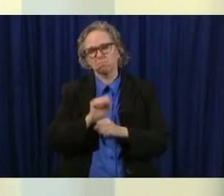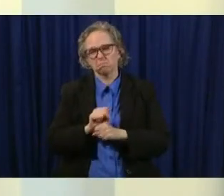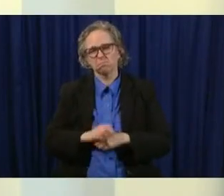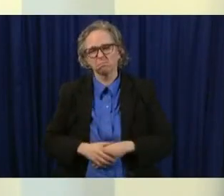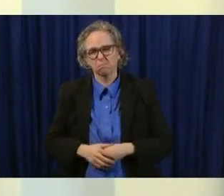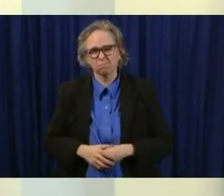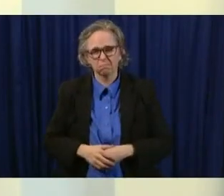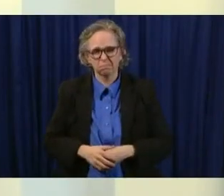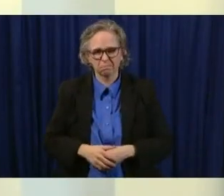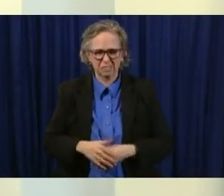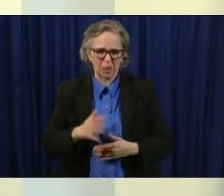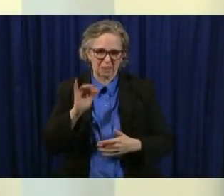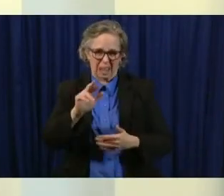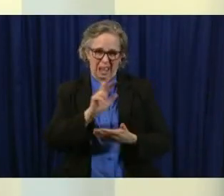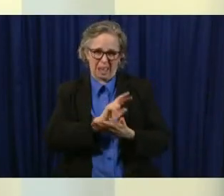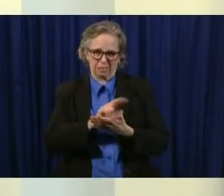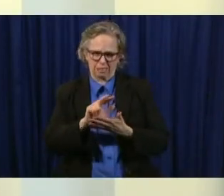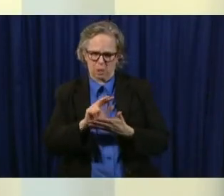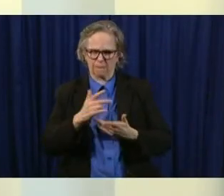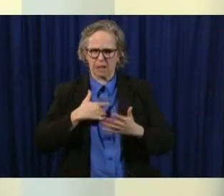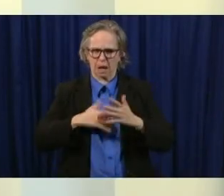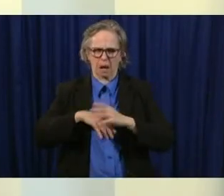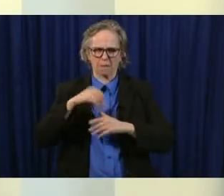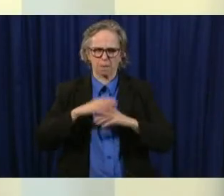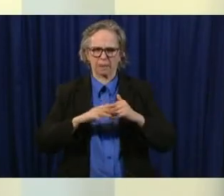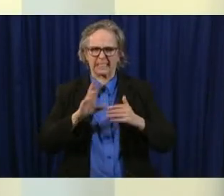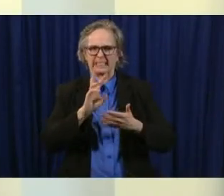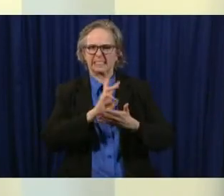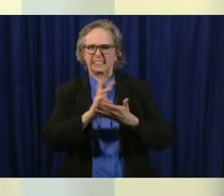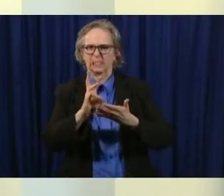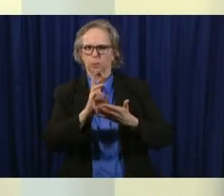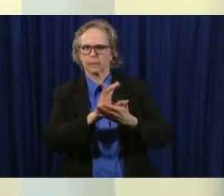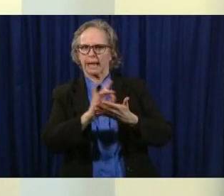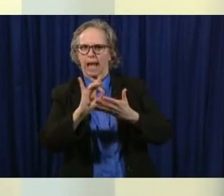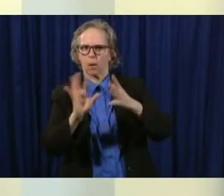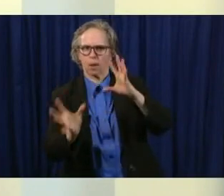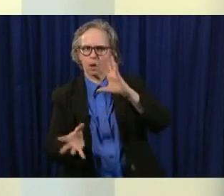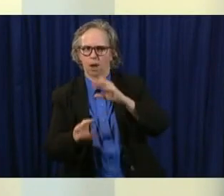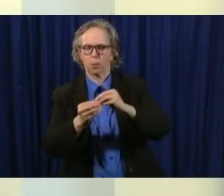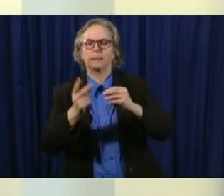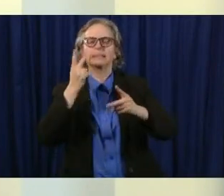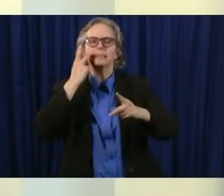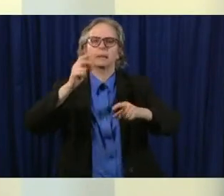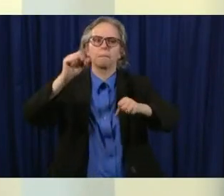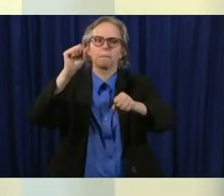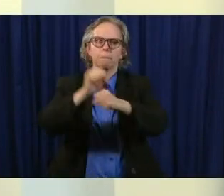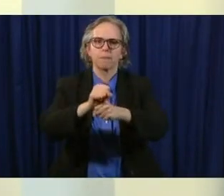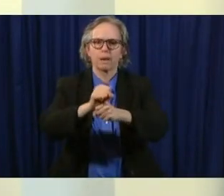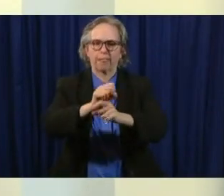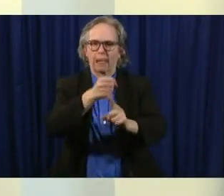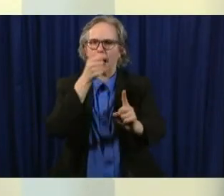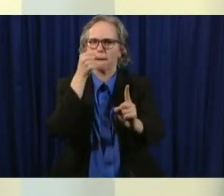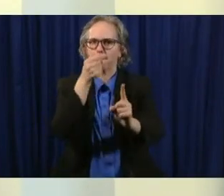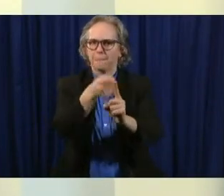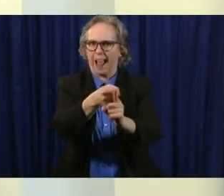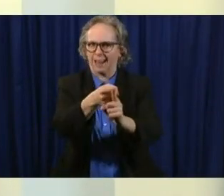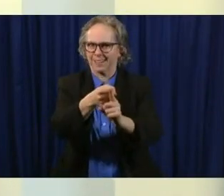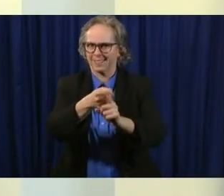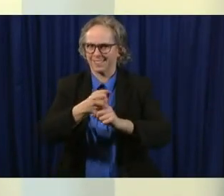is when you start to see some of the changes and depending on the number once again you might see cases